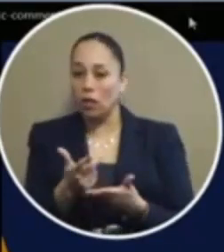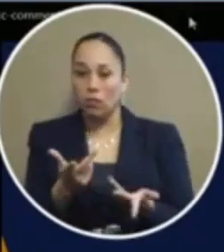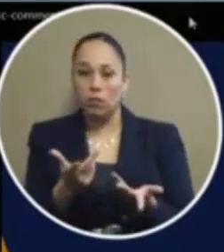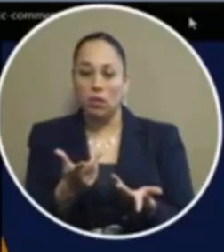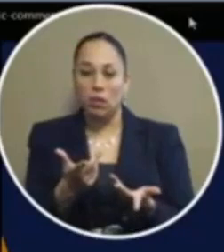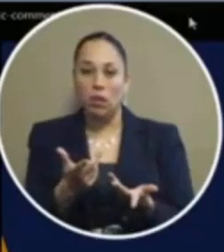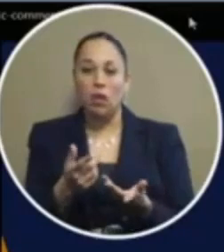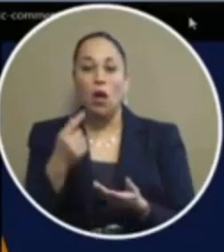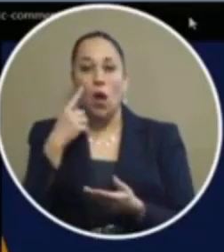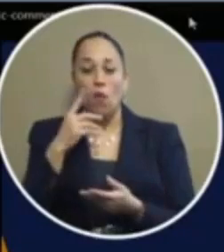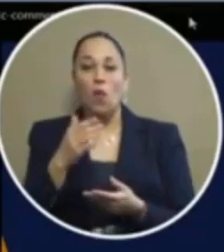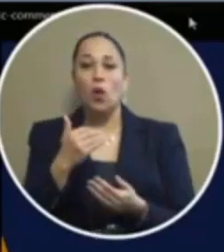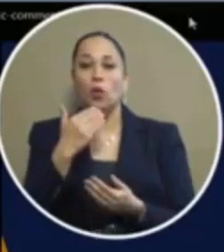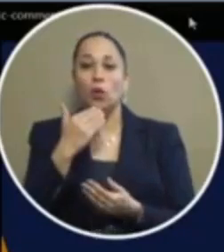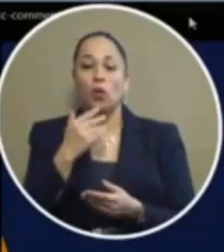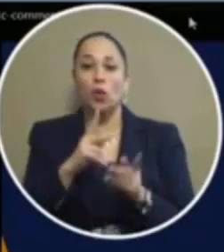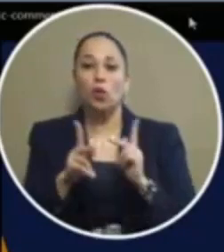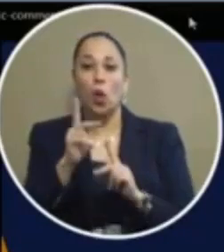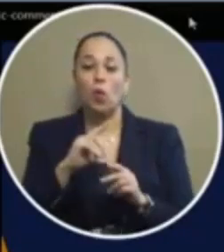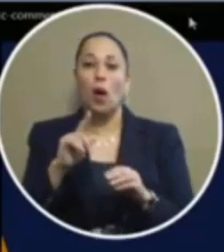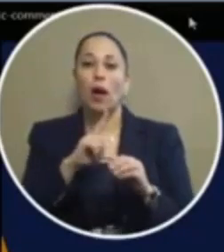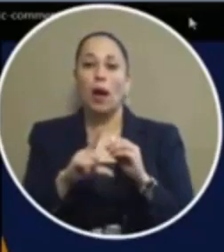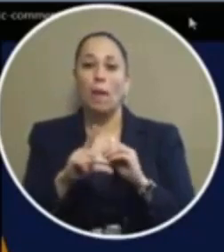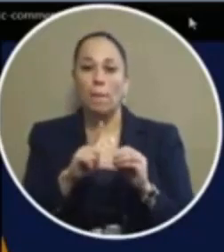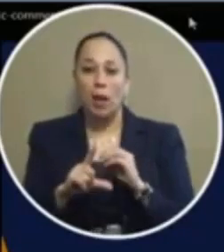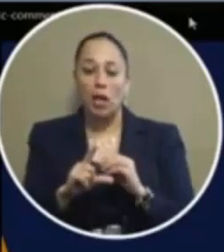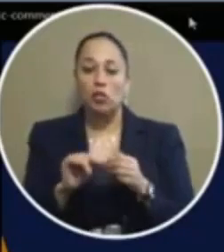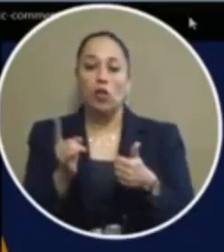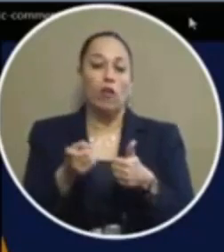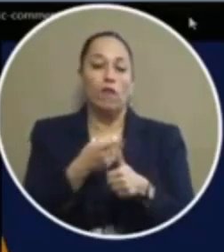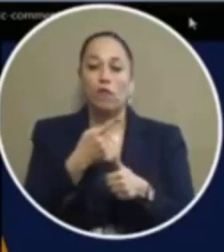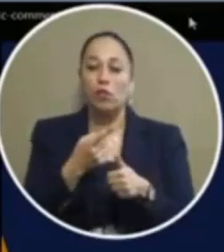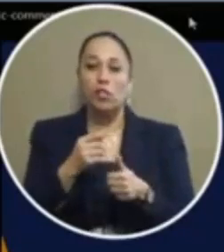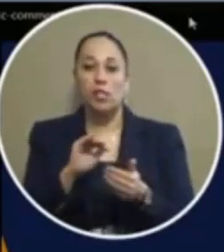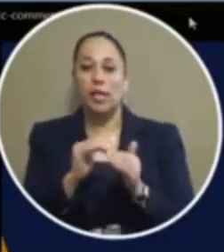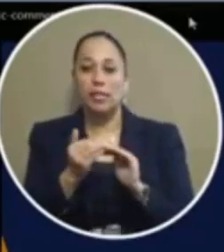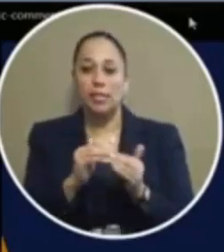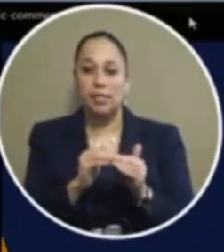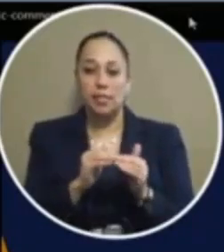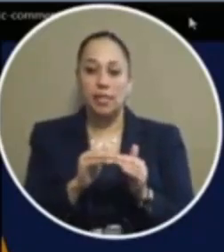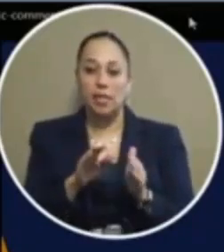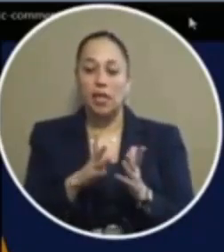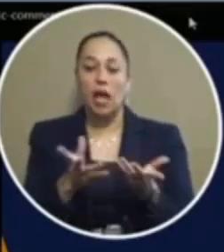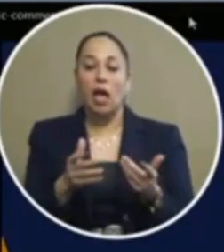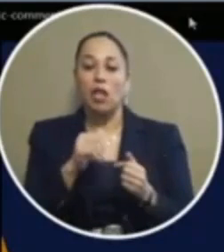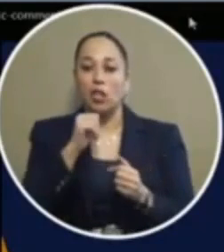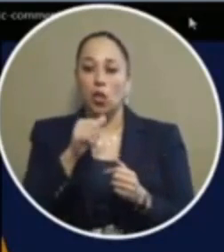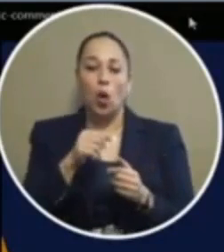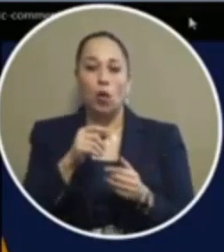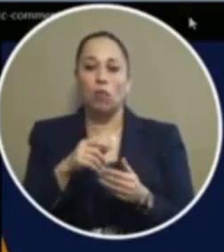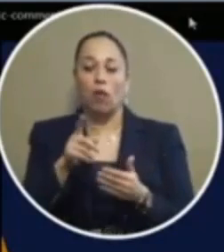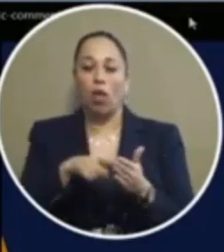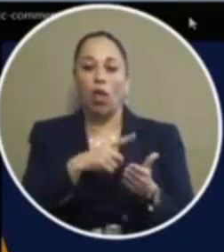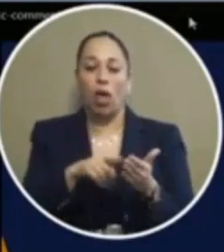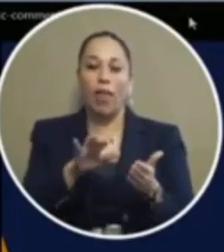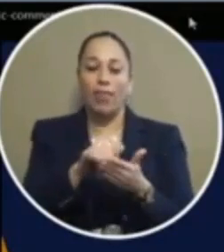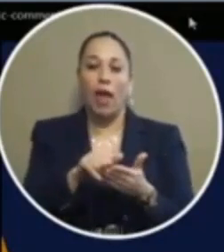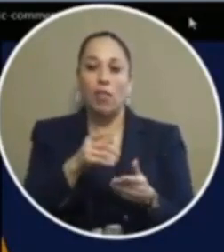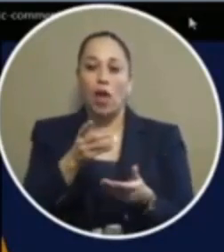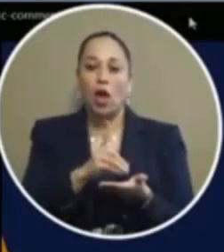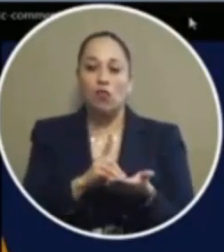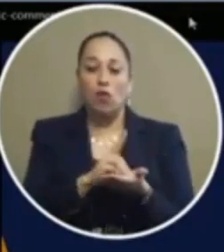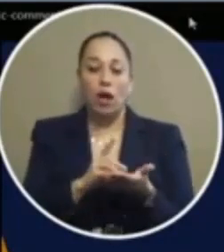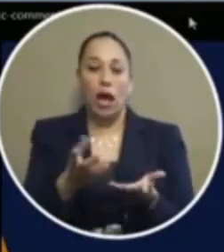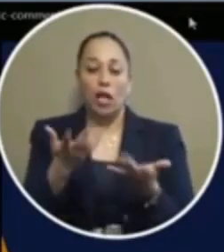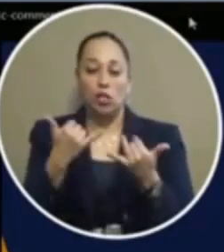uh it's well known that el paso is the first city that criminalized this drug and so uh today could be